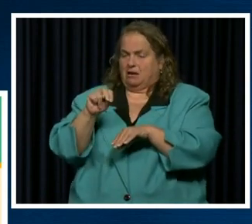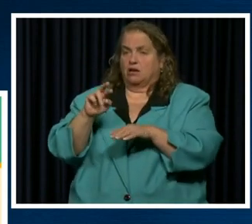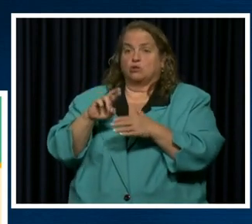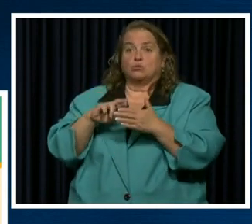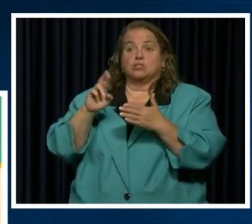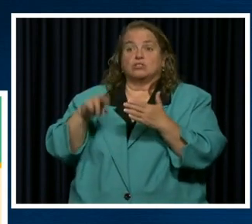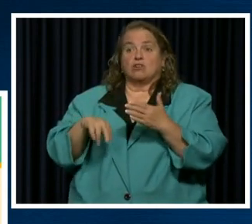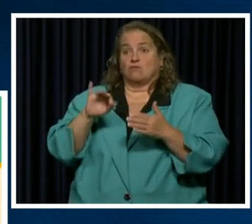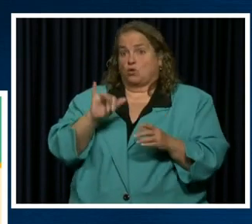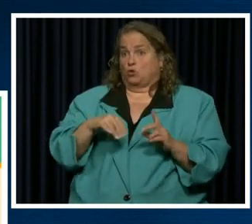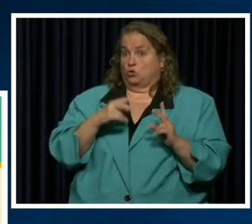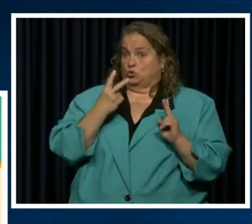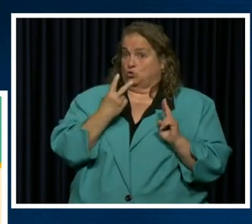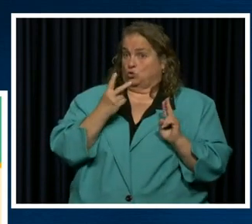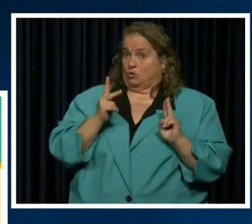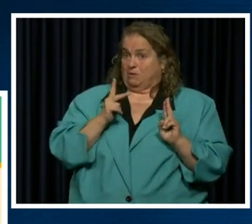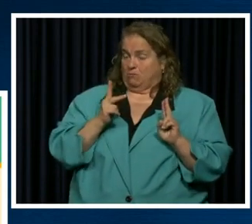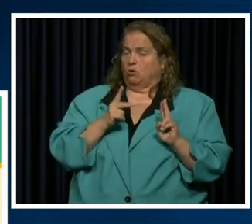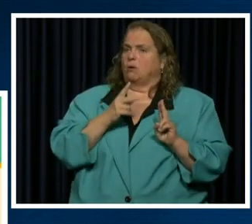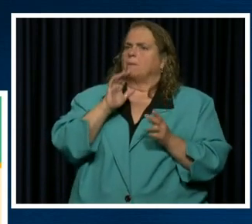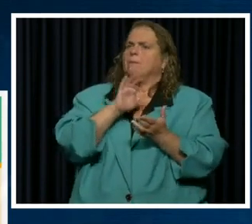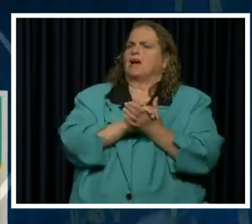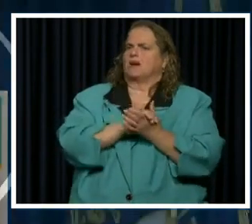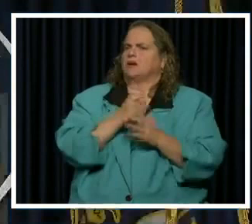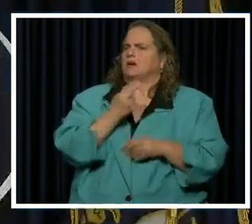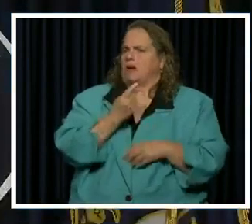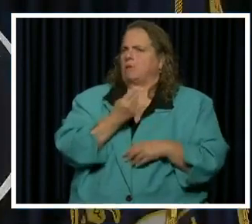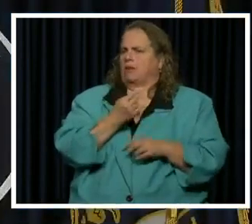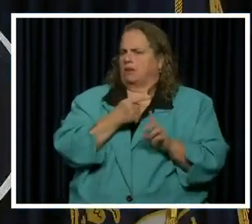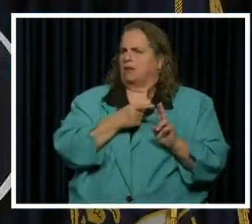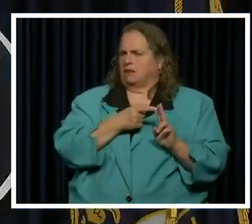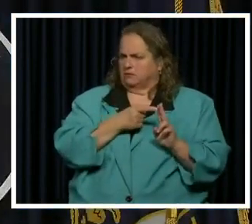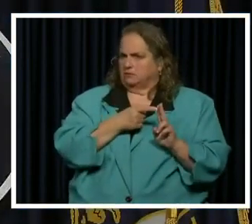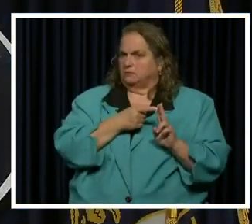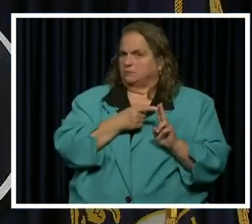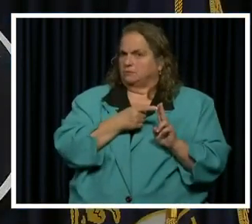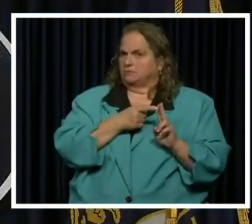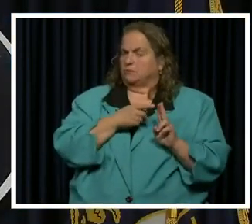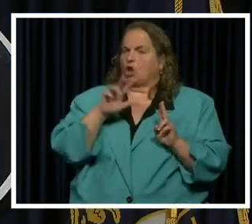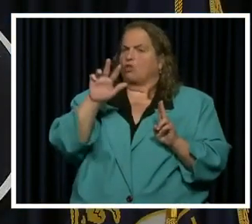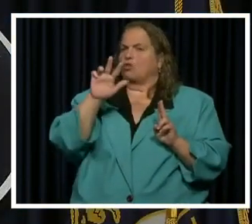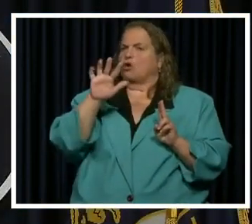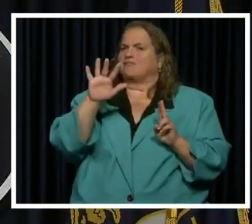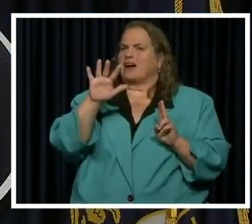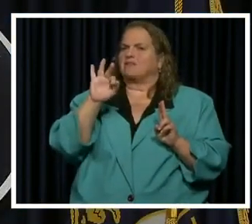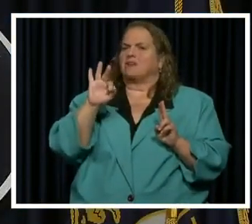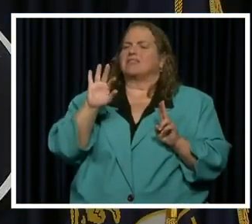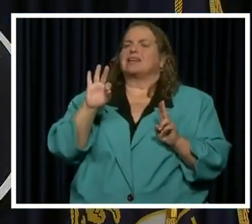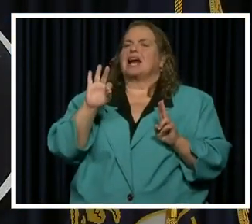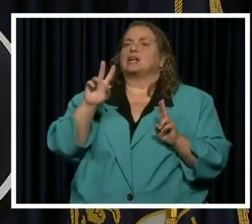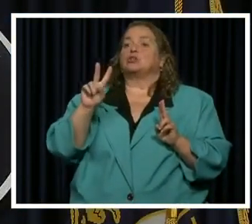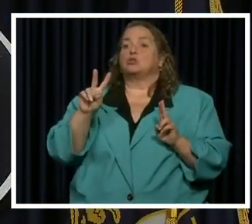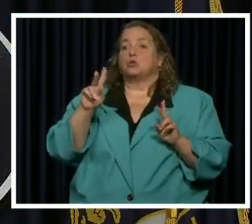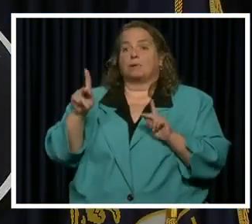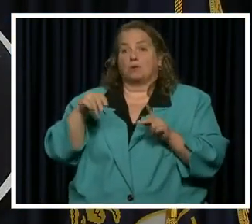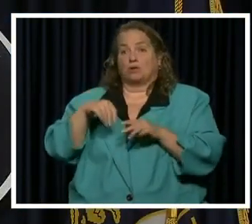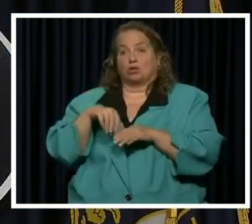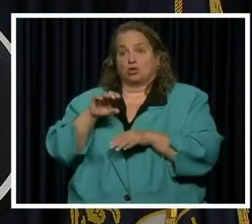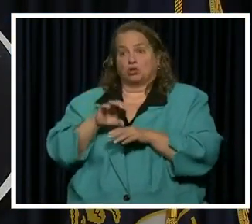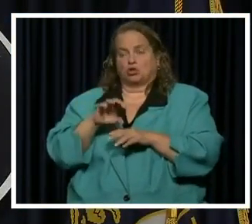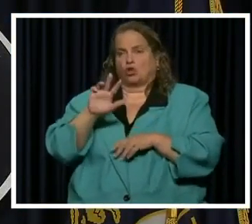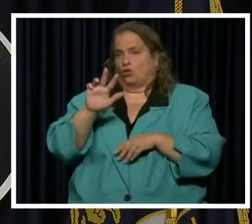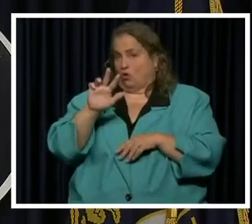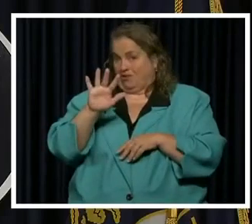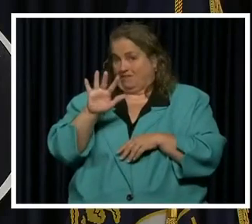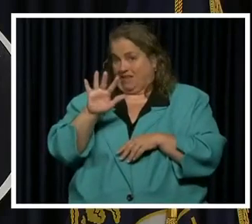result of those two individuals, it was a married couple, I believe 35 of the 92 attendees at church, at least